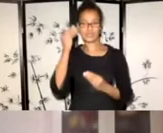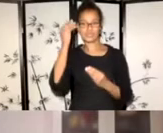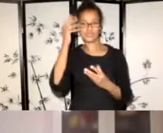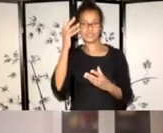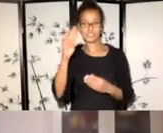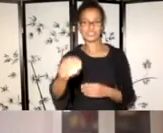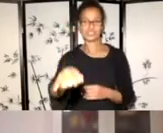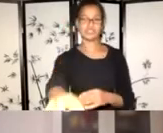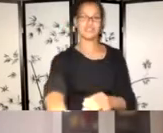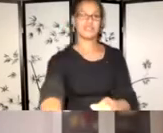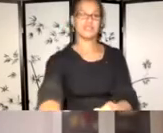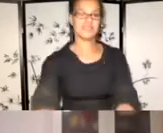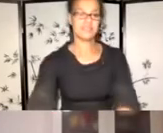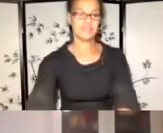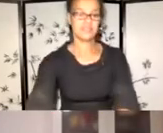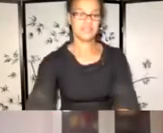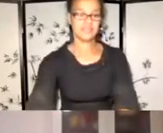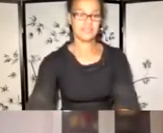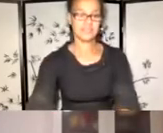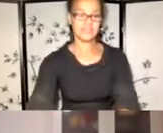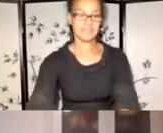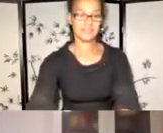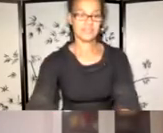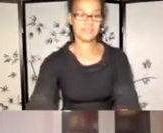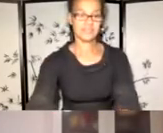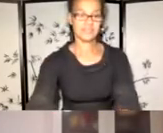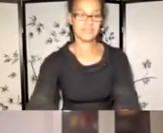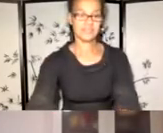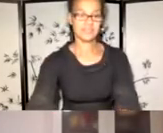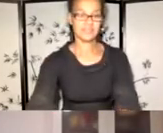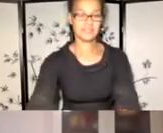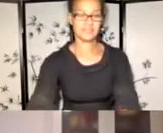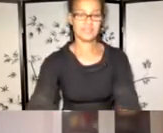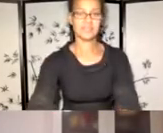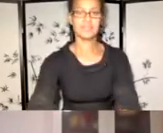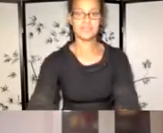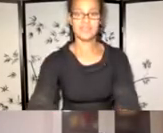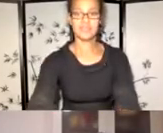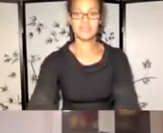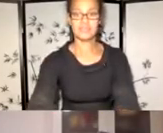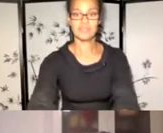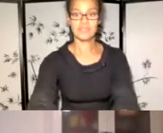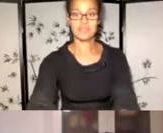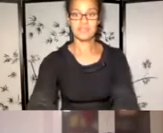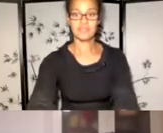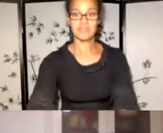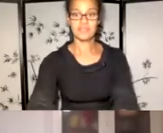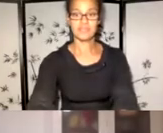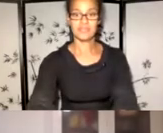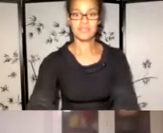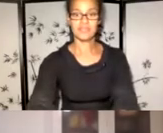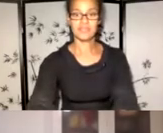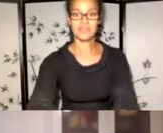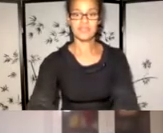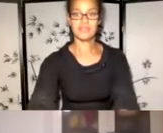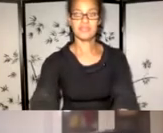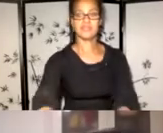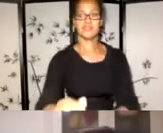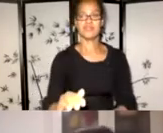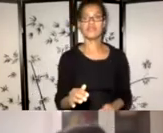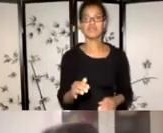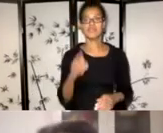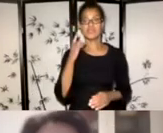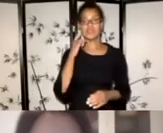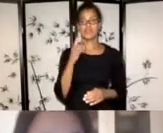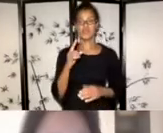crossovers with, um, the programs that, uh, we have for Indigenous artists at,